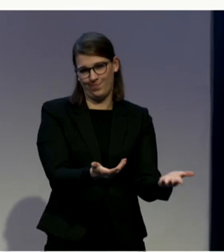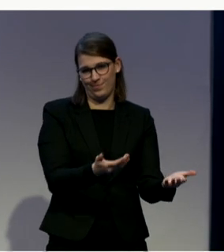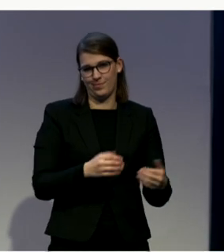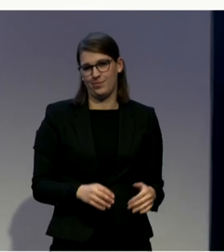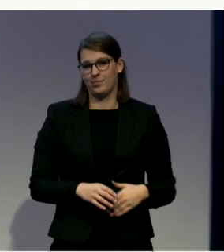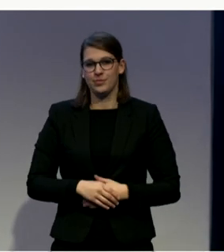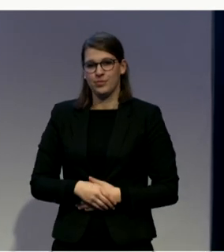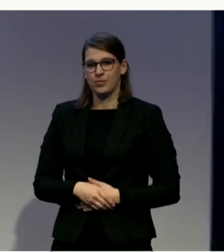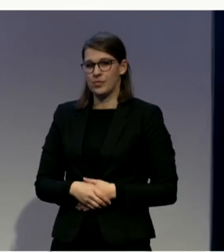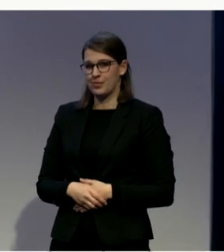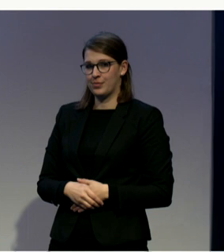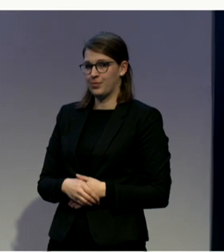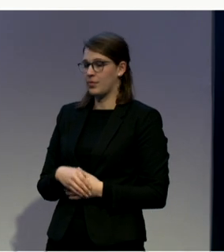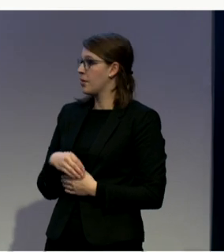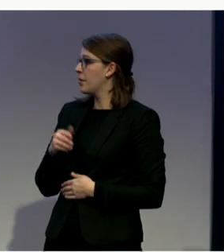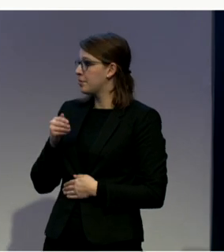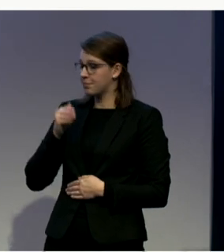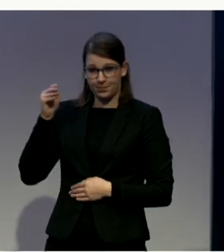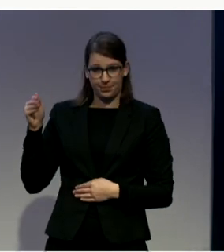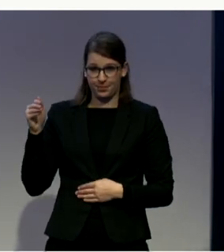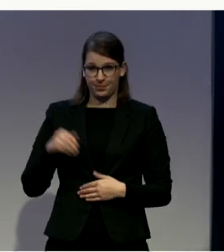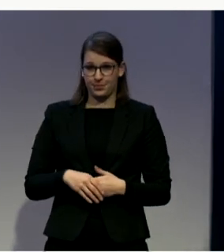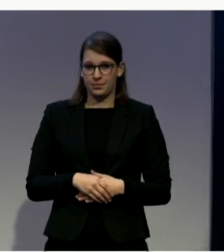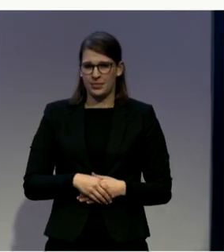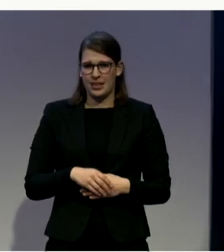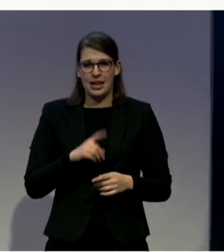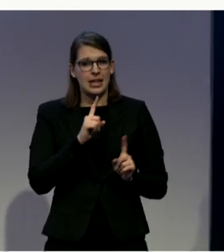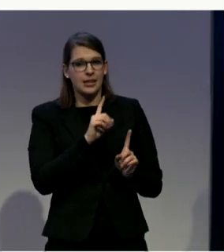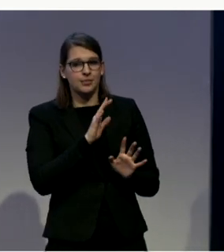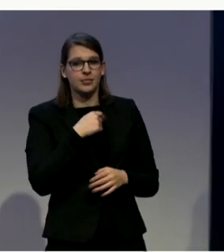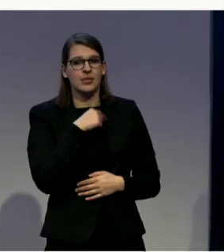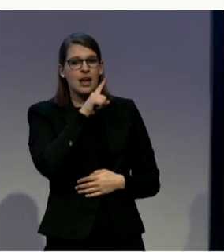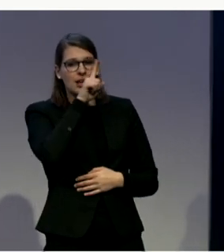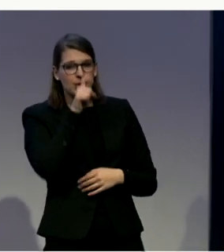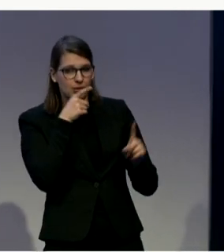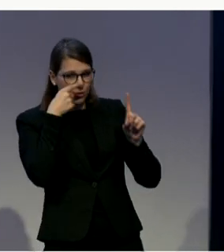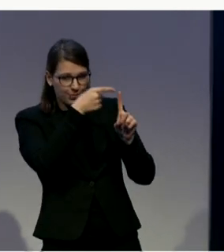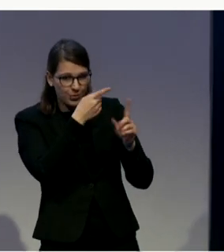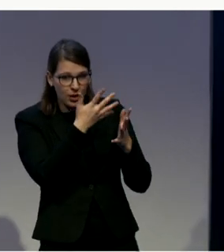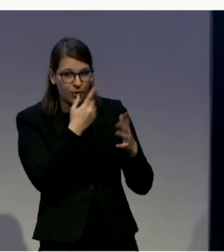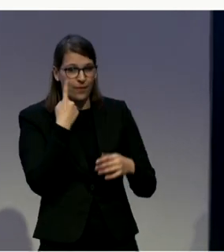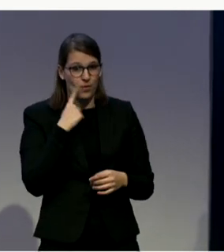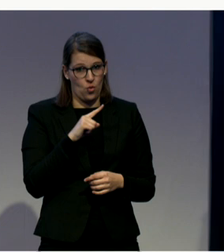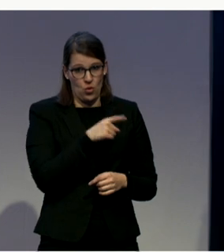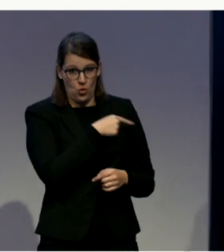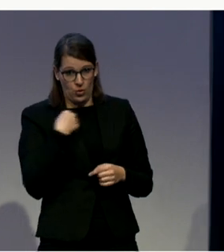My question was, can you give us here an advice? An advice? Oh, how important.